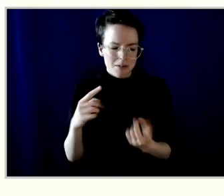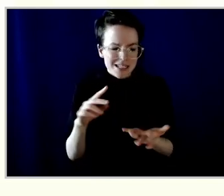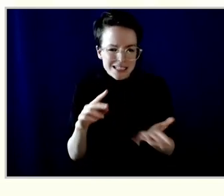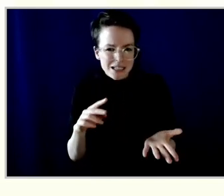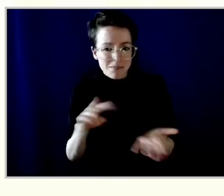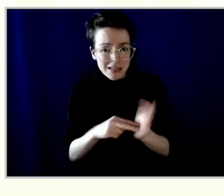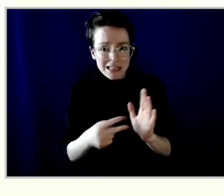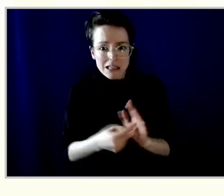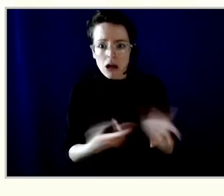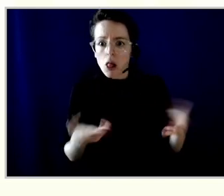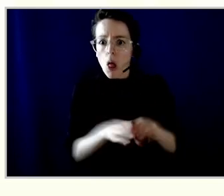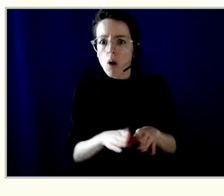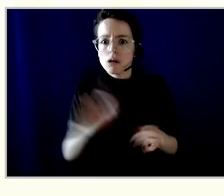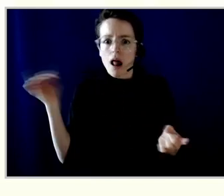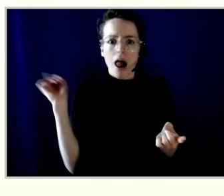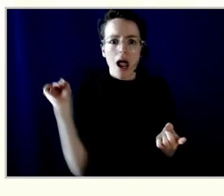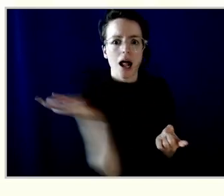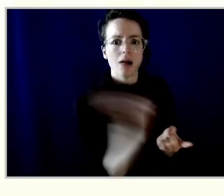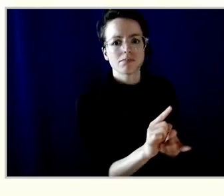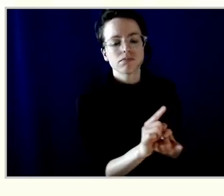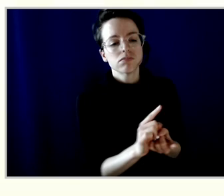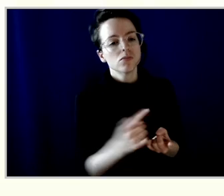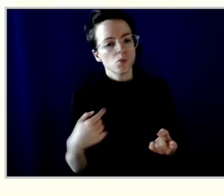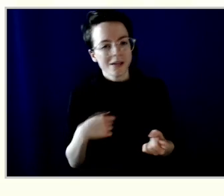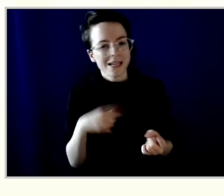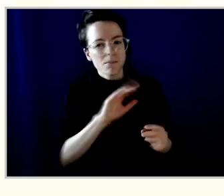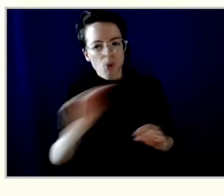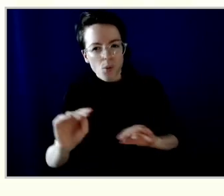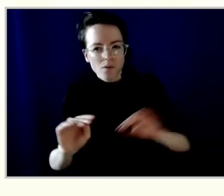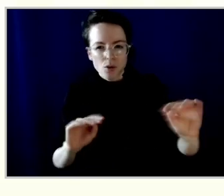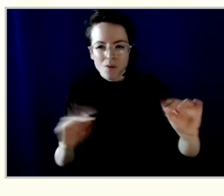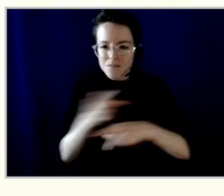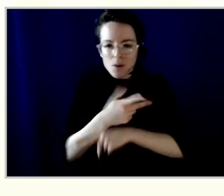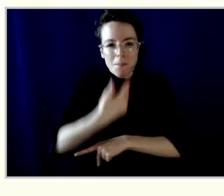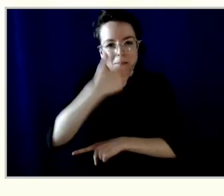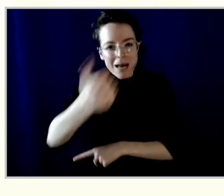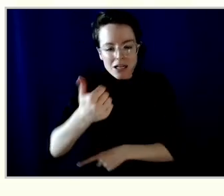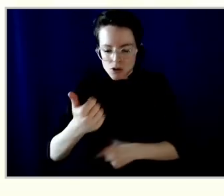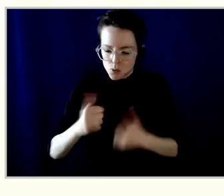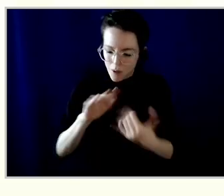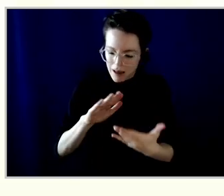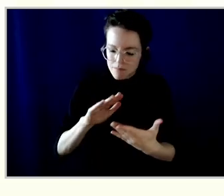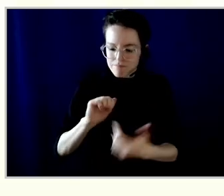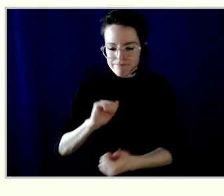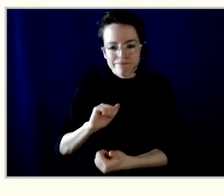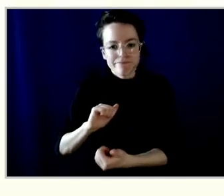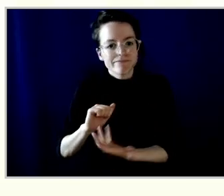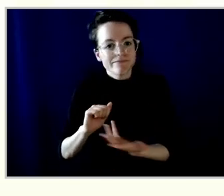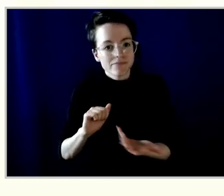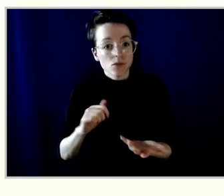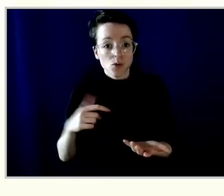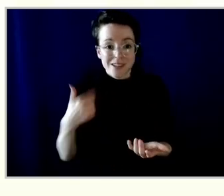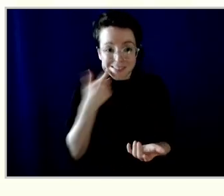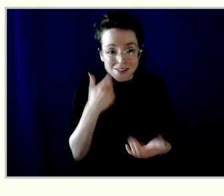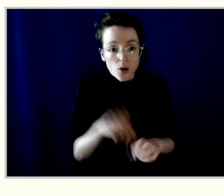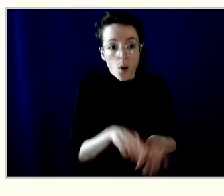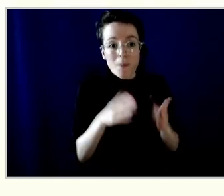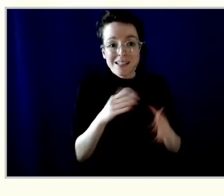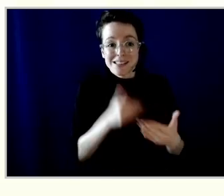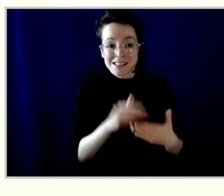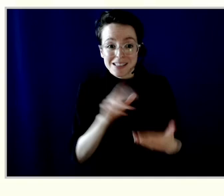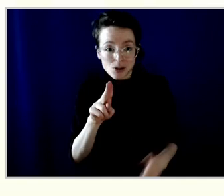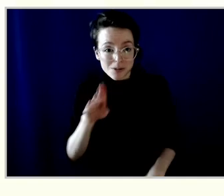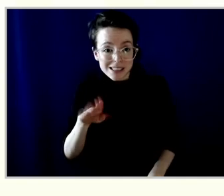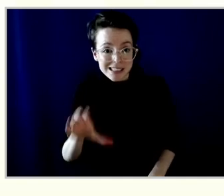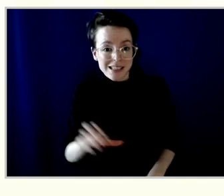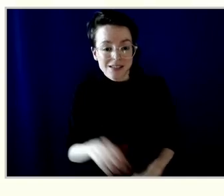did open a new one up at UBC. We will be continuing to look at other areas. We have another one in North Vancouver that will be reopening. I